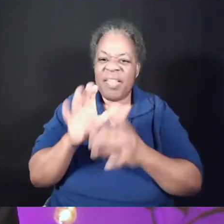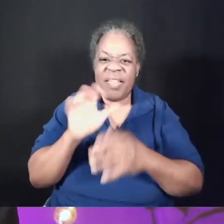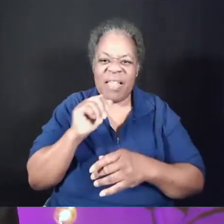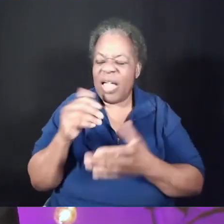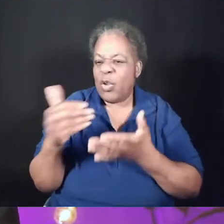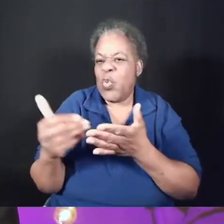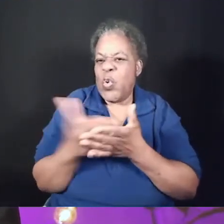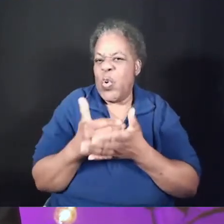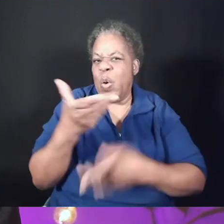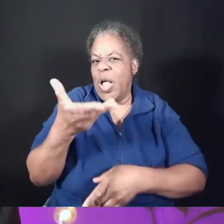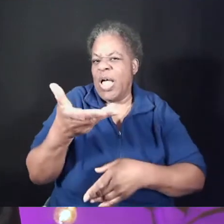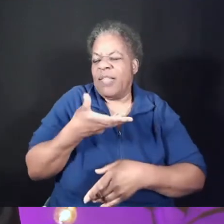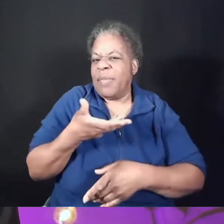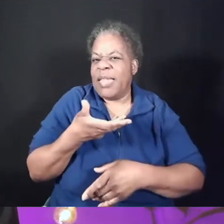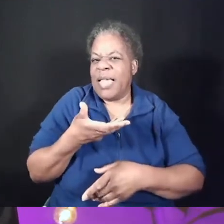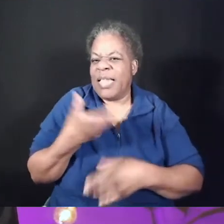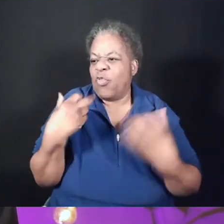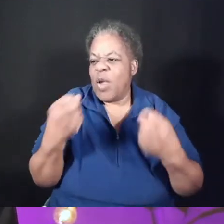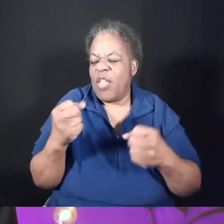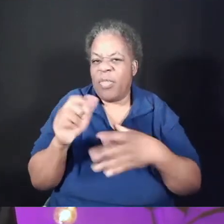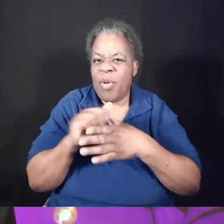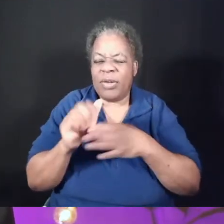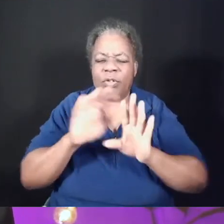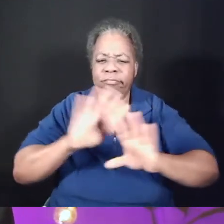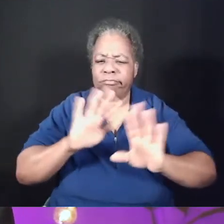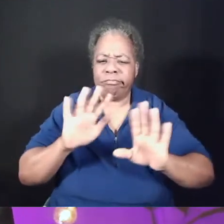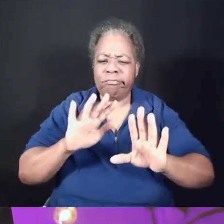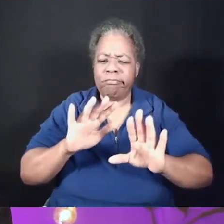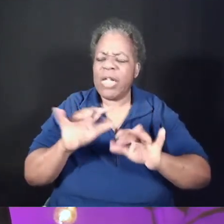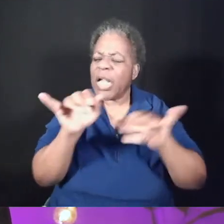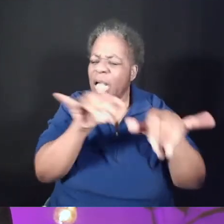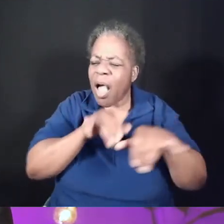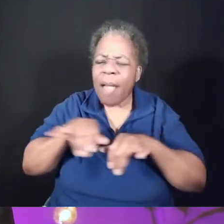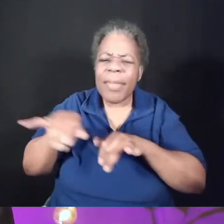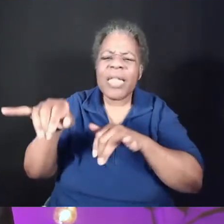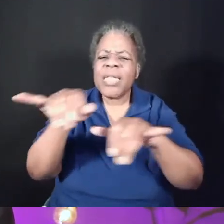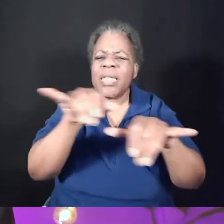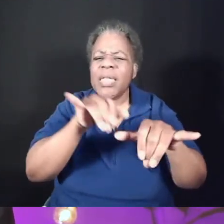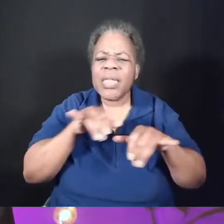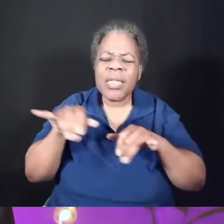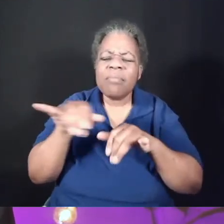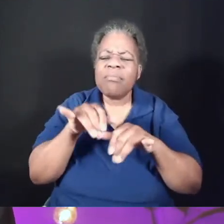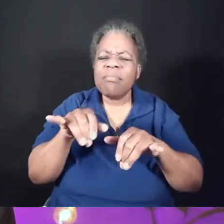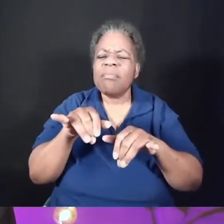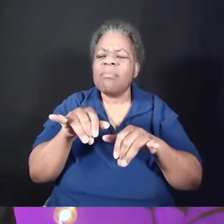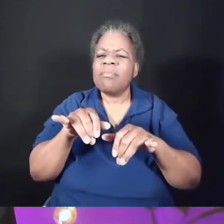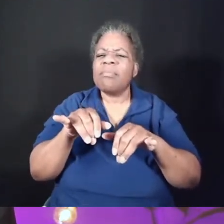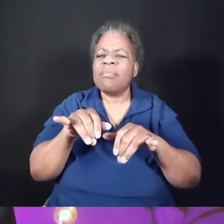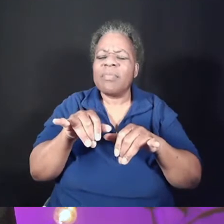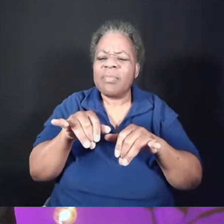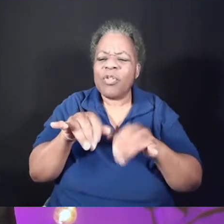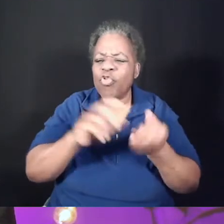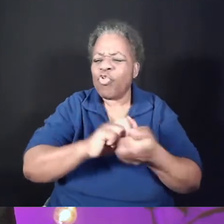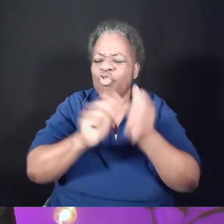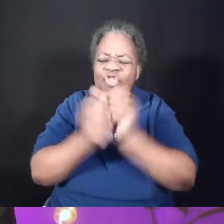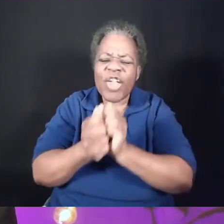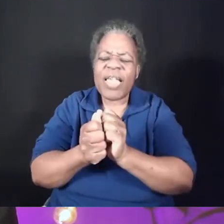practice. He was using a common practice to upend a common cultural expectation.